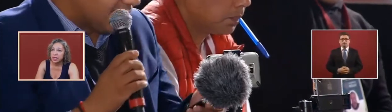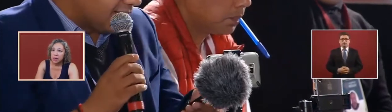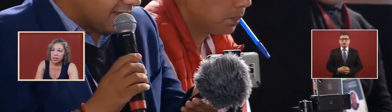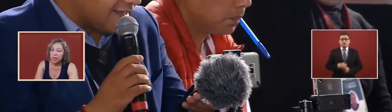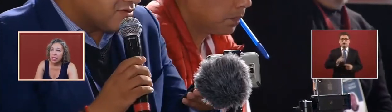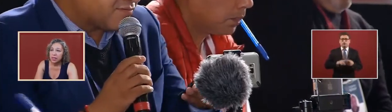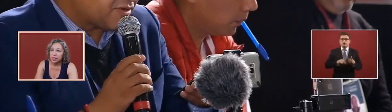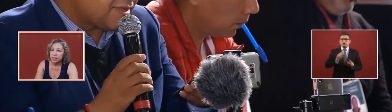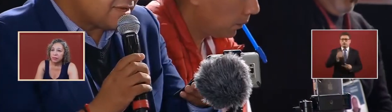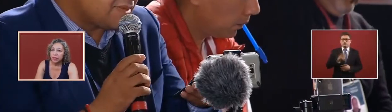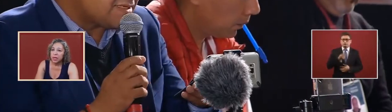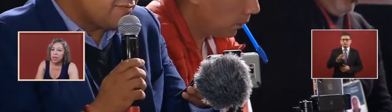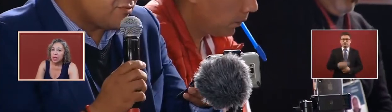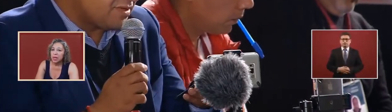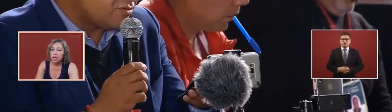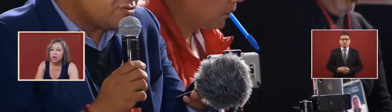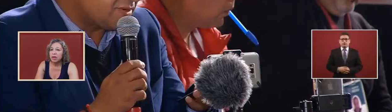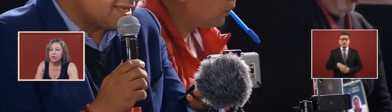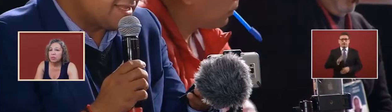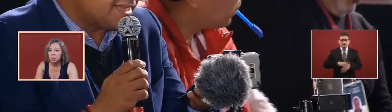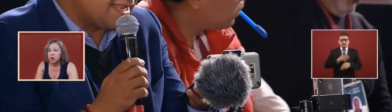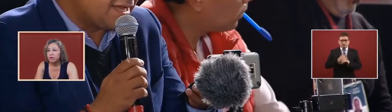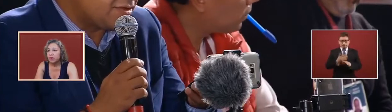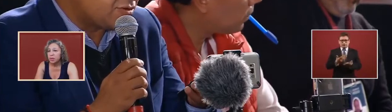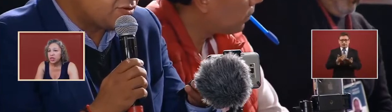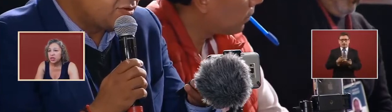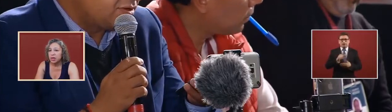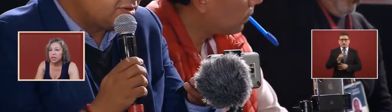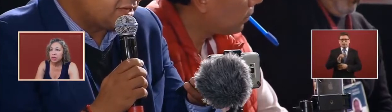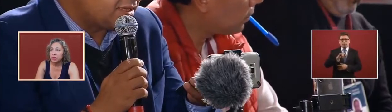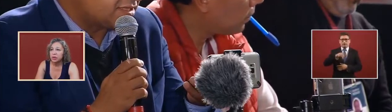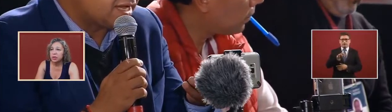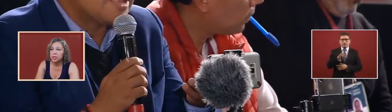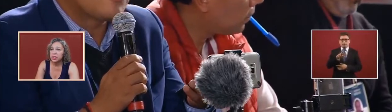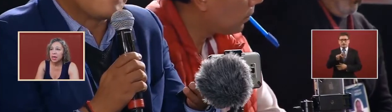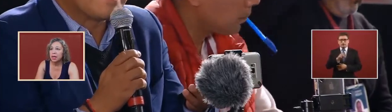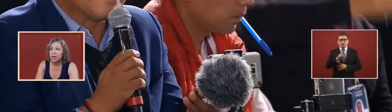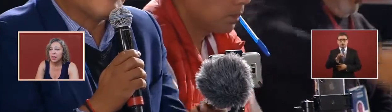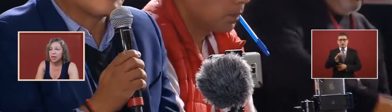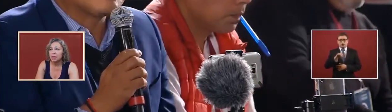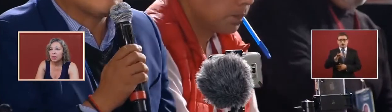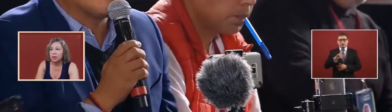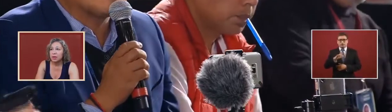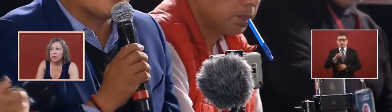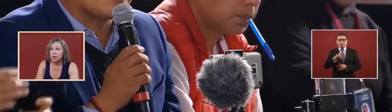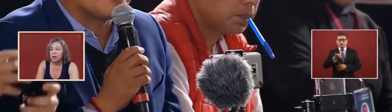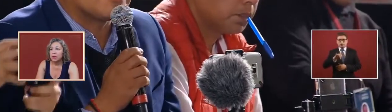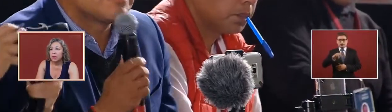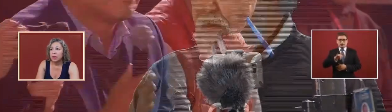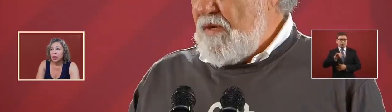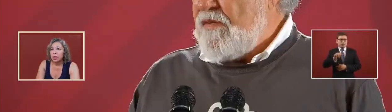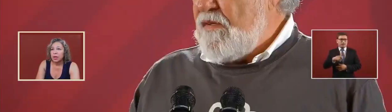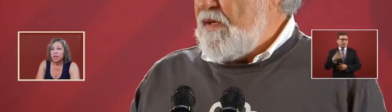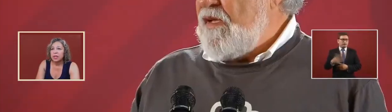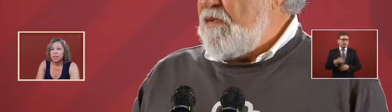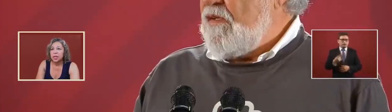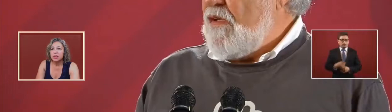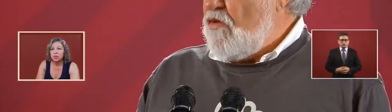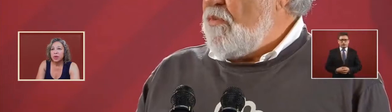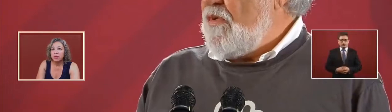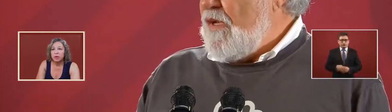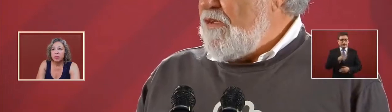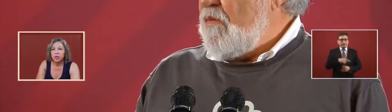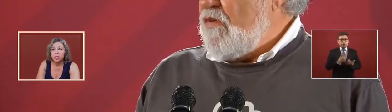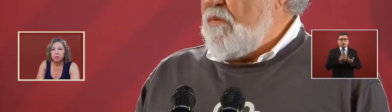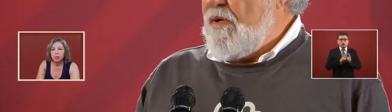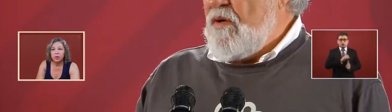no date next can you give us more information as to who is alejandro yes he